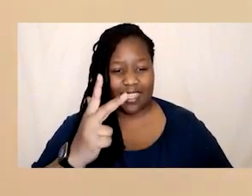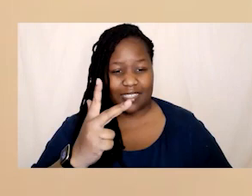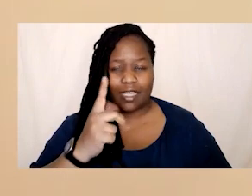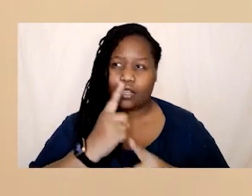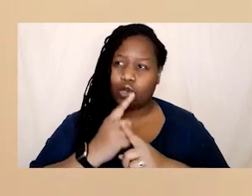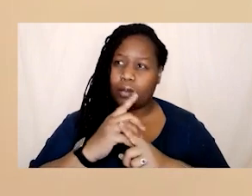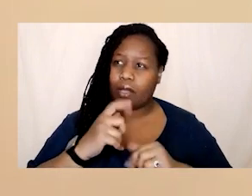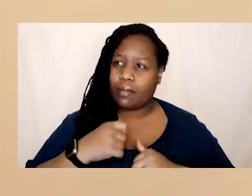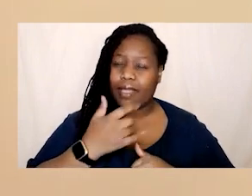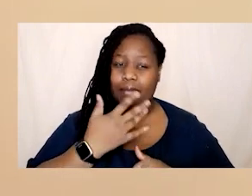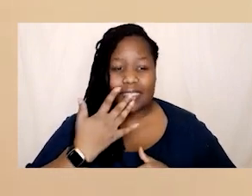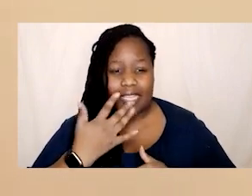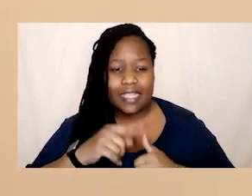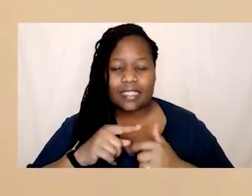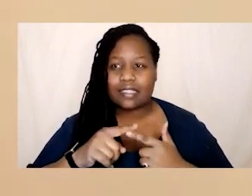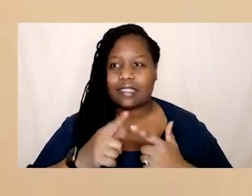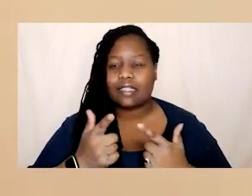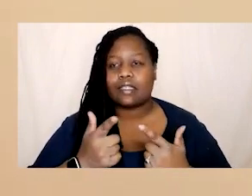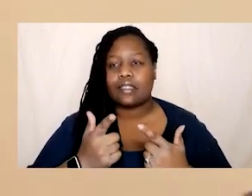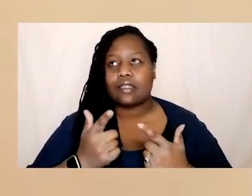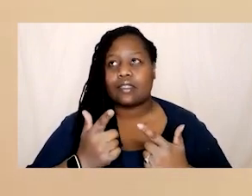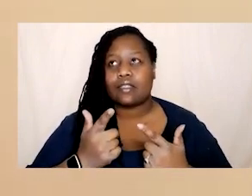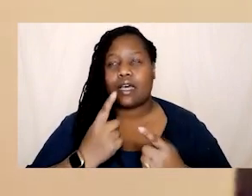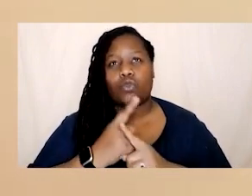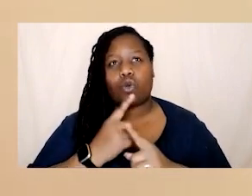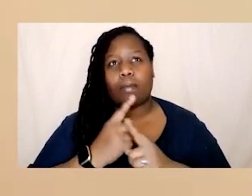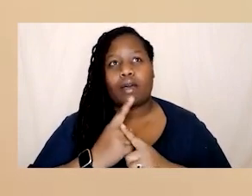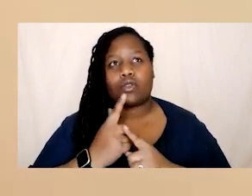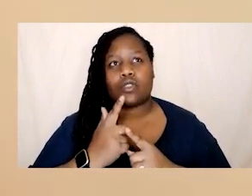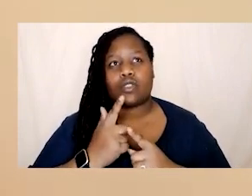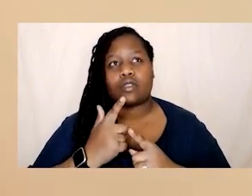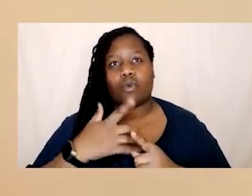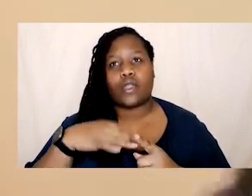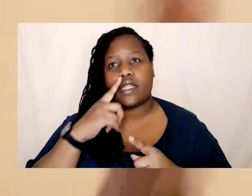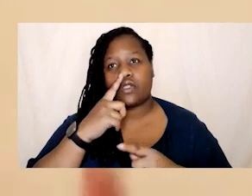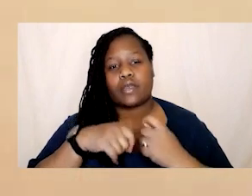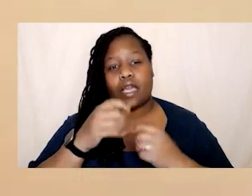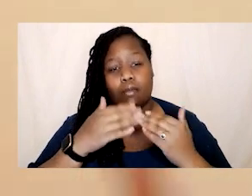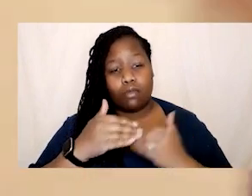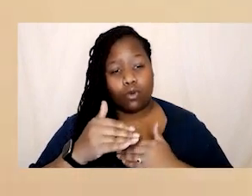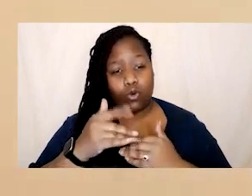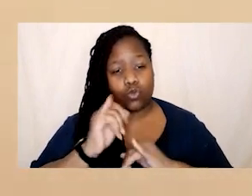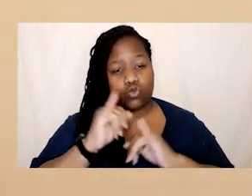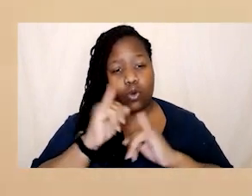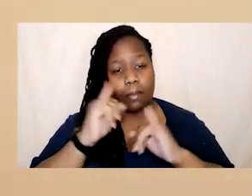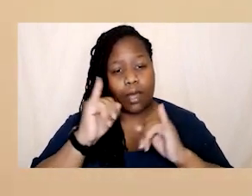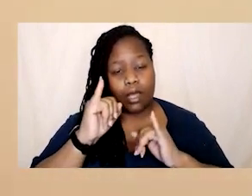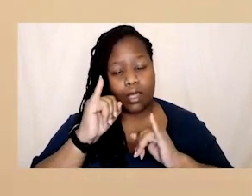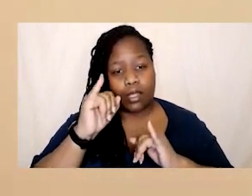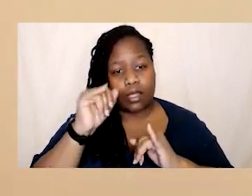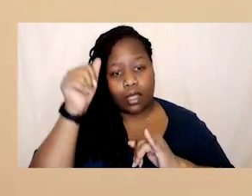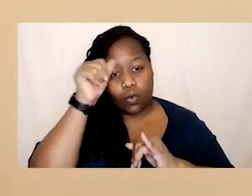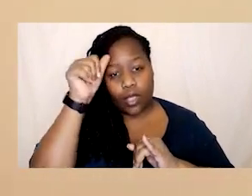talk about the need to be more trauma-informed in my leadership internally and externally